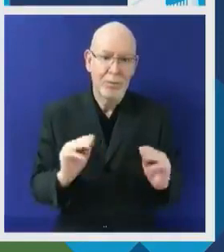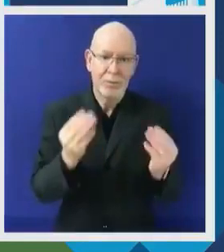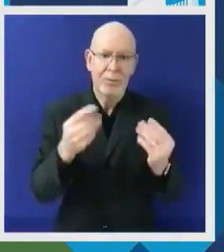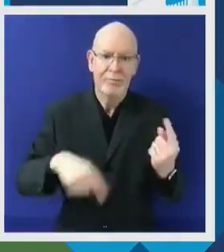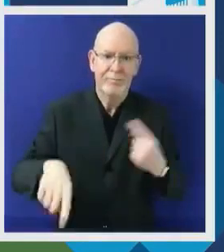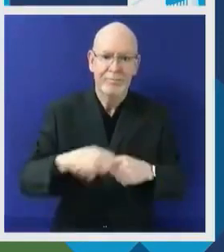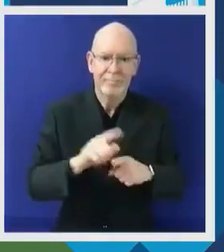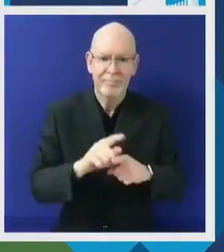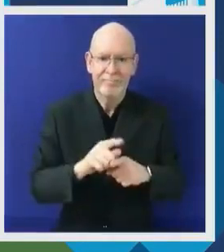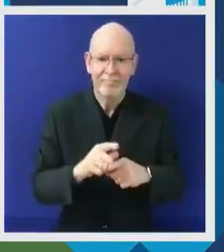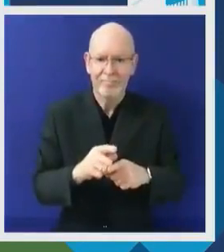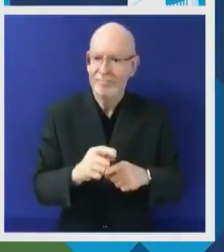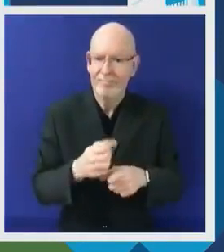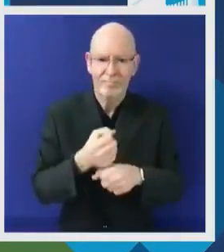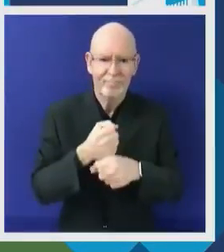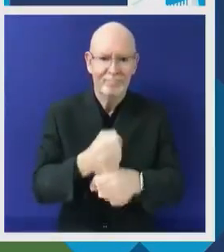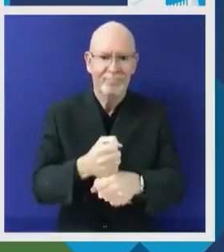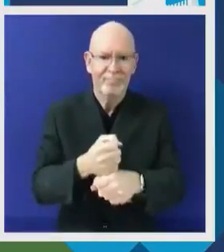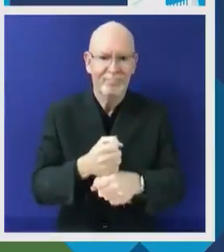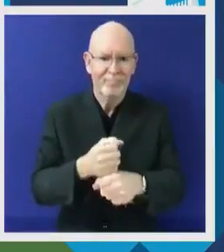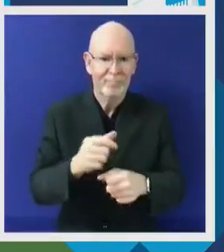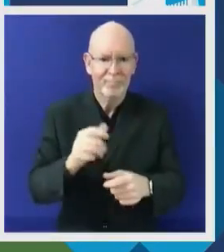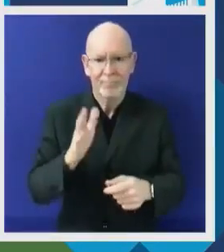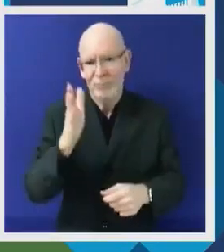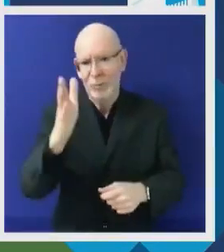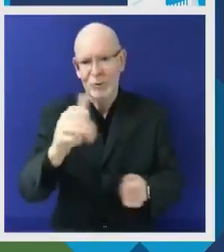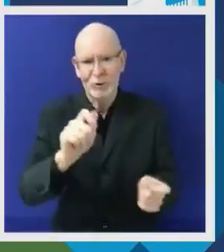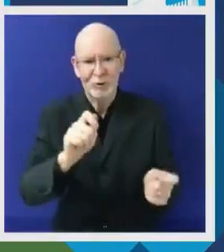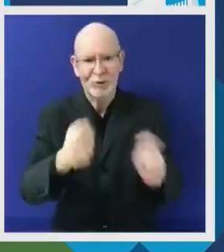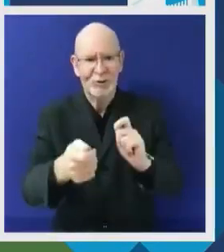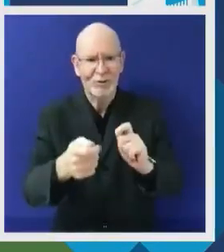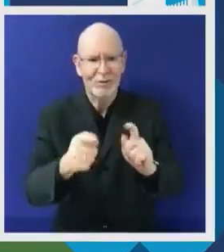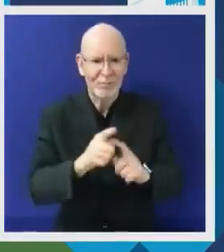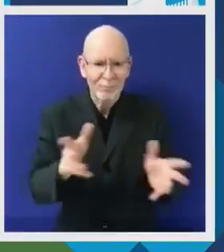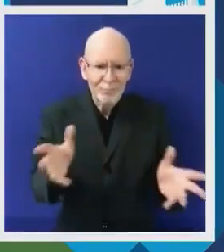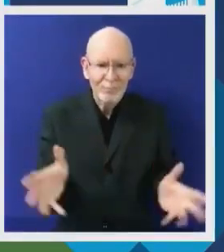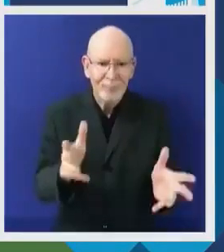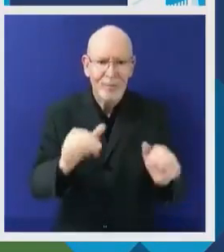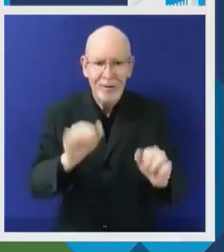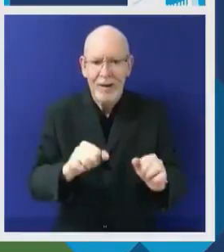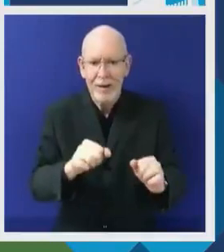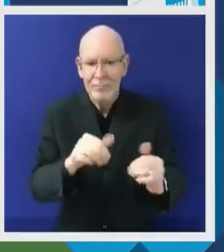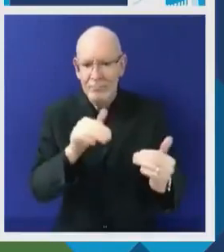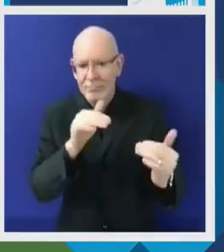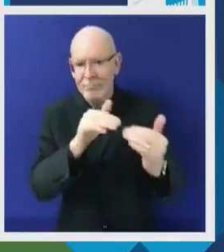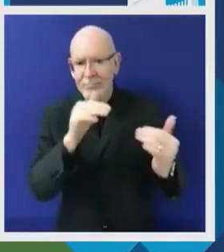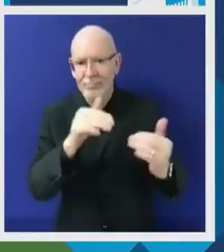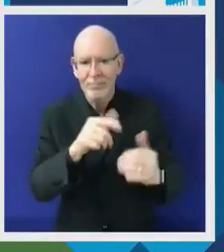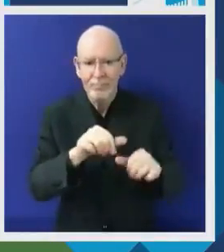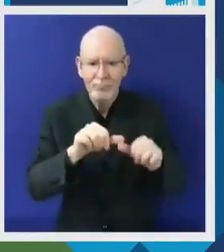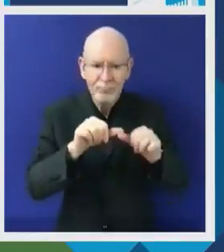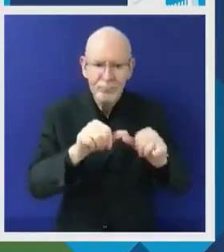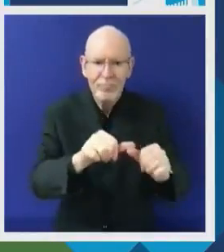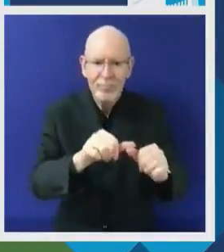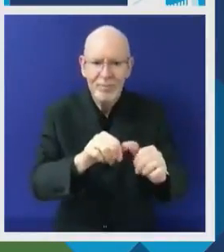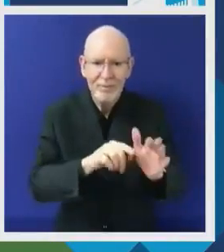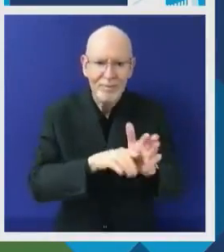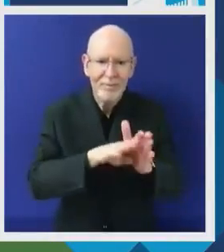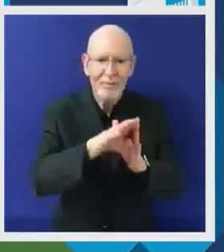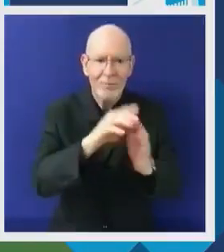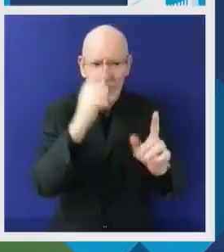here to shine a light on situations where young people are most often being left behind, excluded and